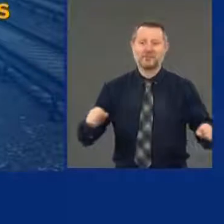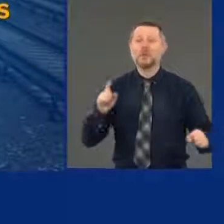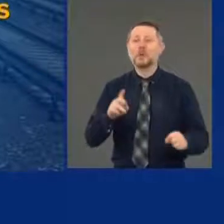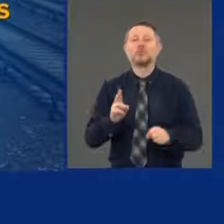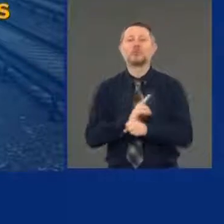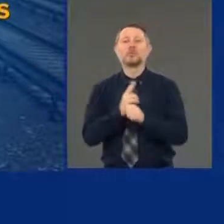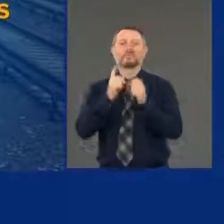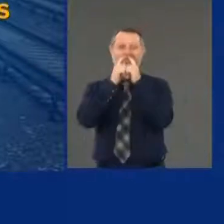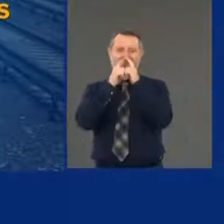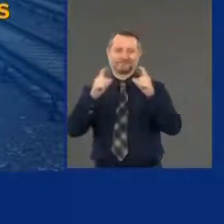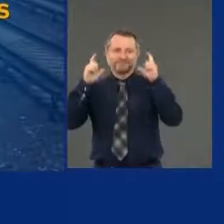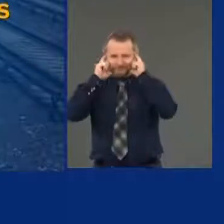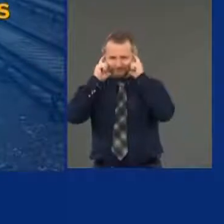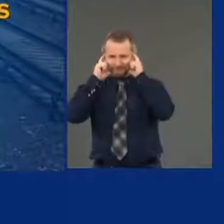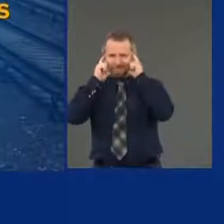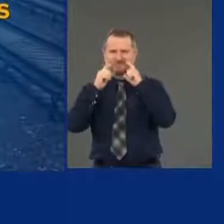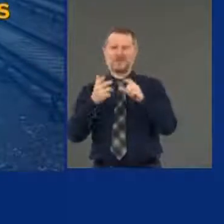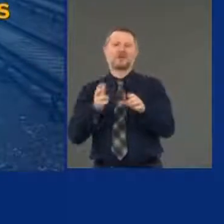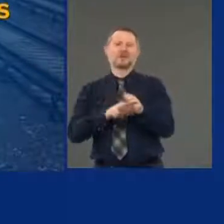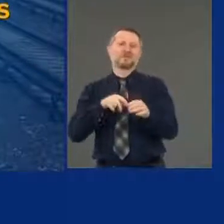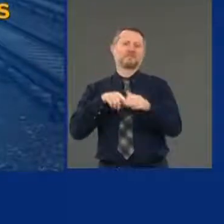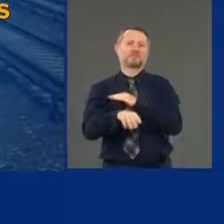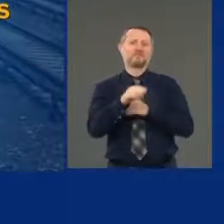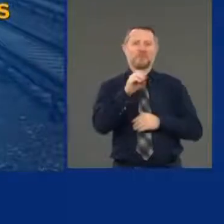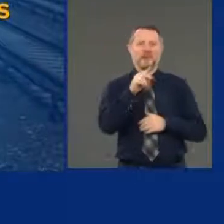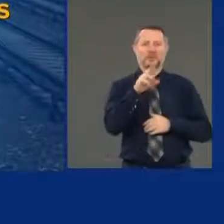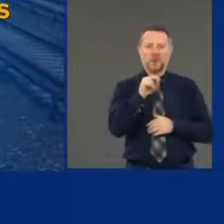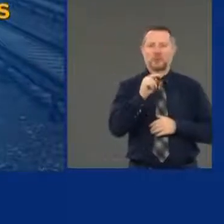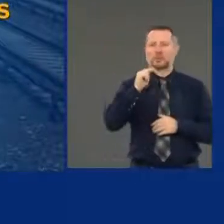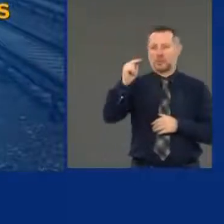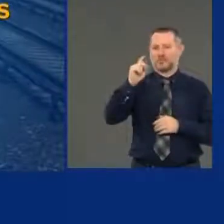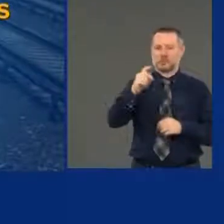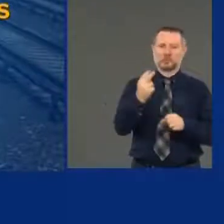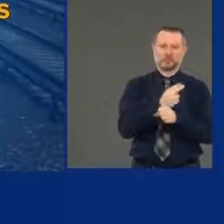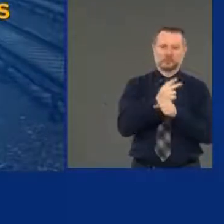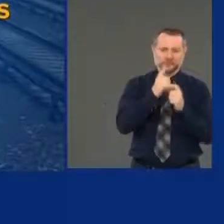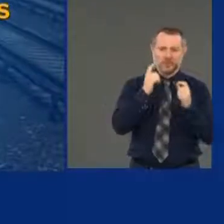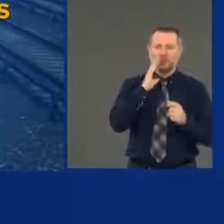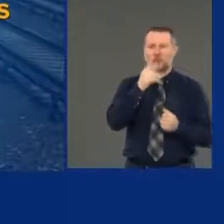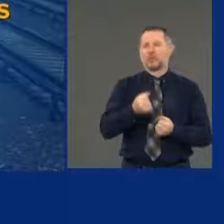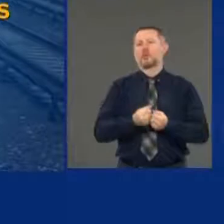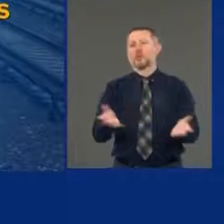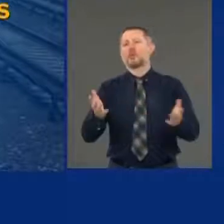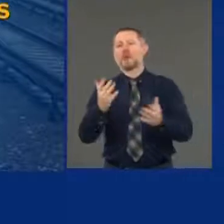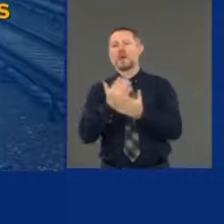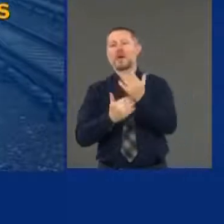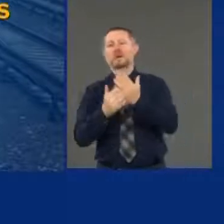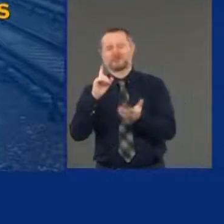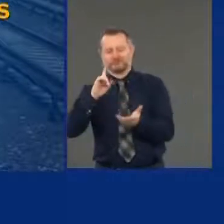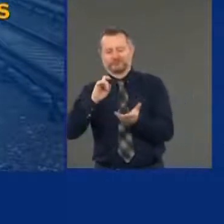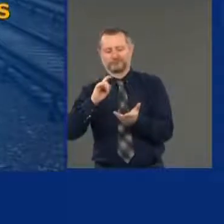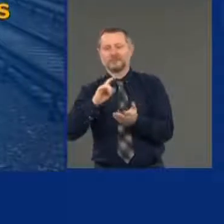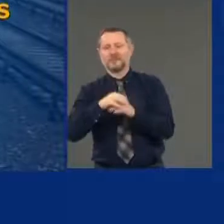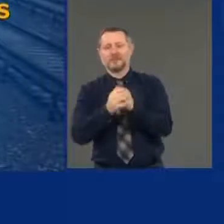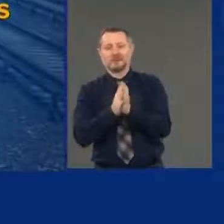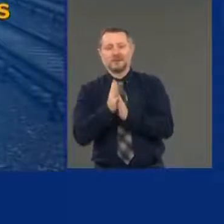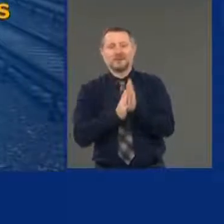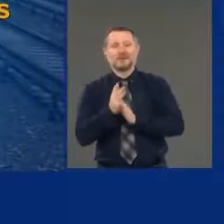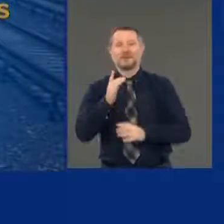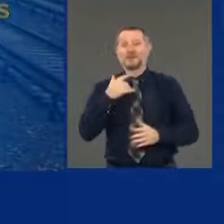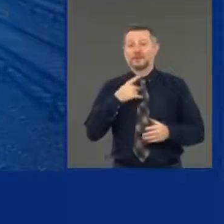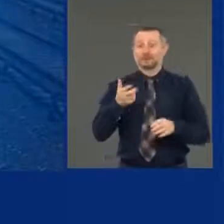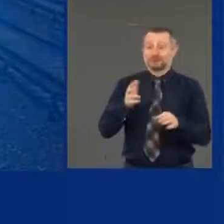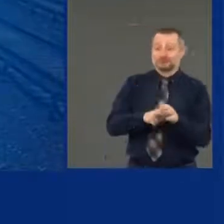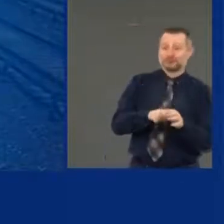Metro North. We're delivering hand sanitizer. When you get on, people will give you a mask and